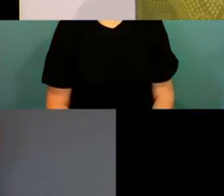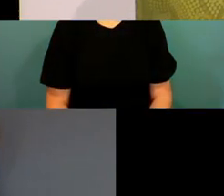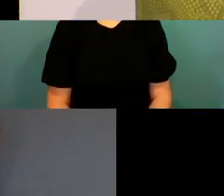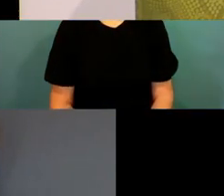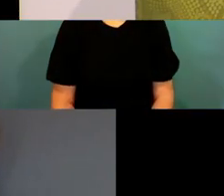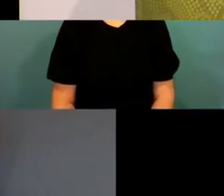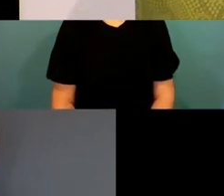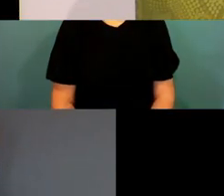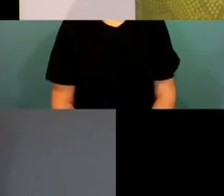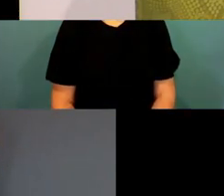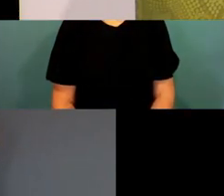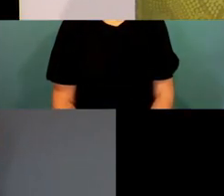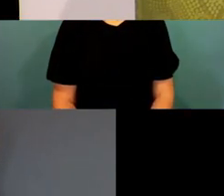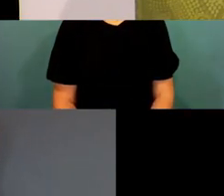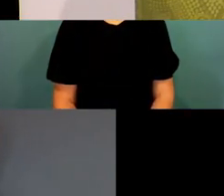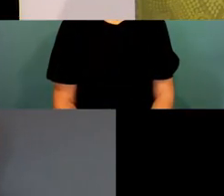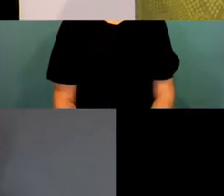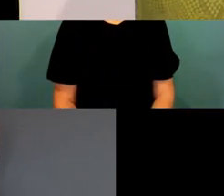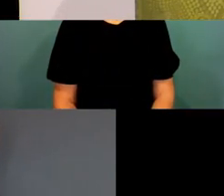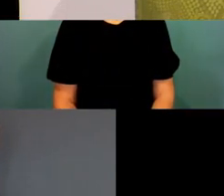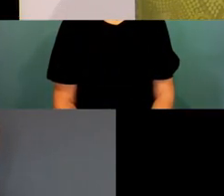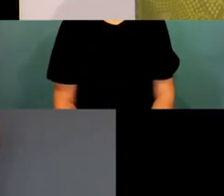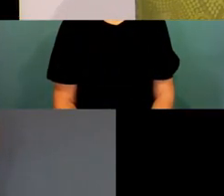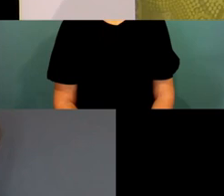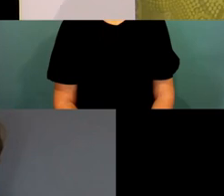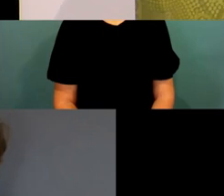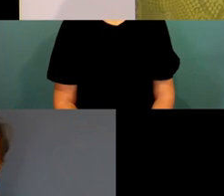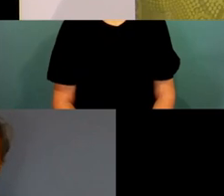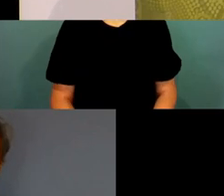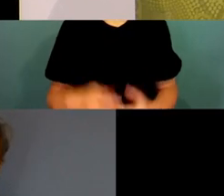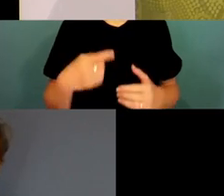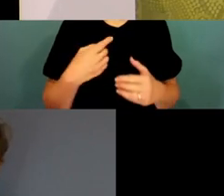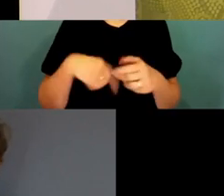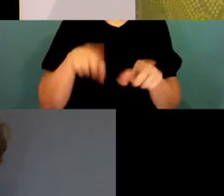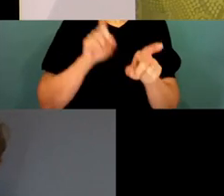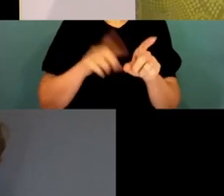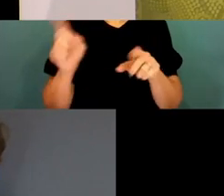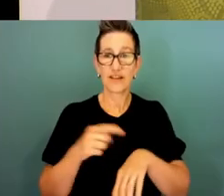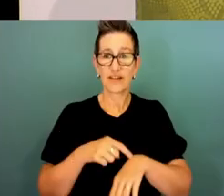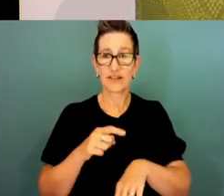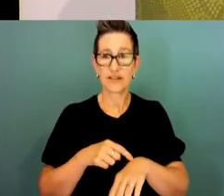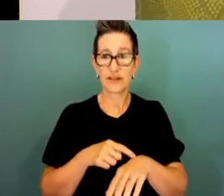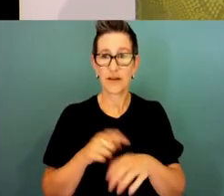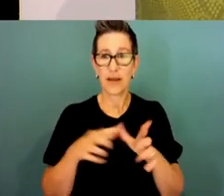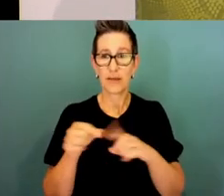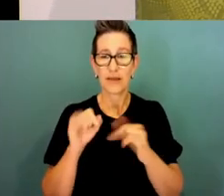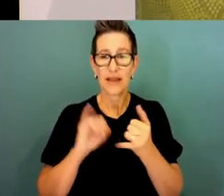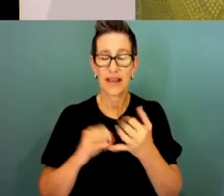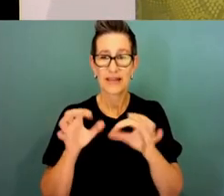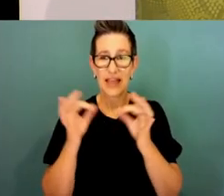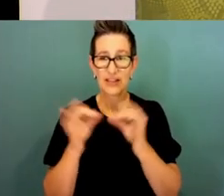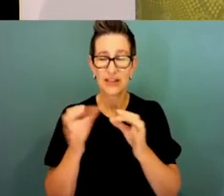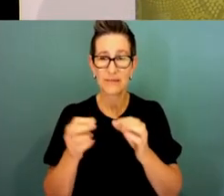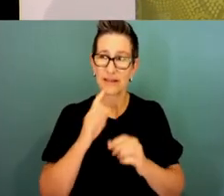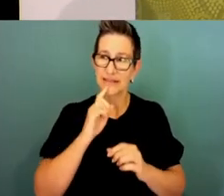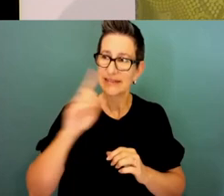close it. This year will be the first year where APS agencies will be required to report to the workplace gender equality agencies, as